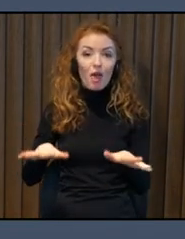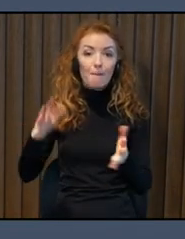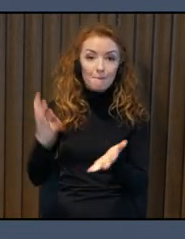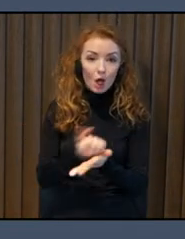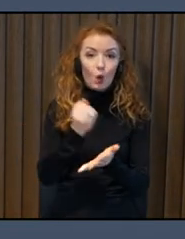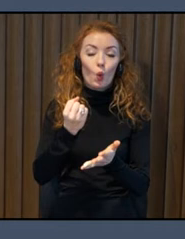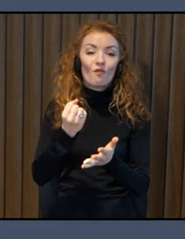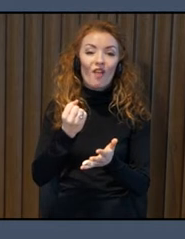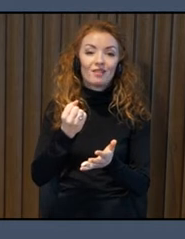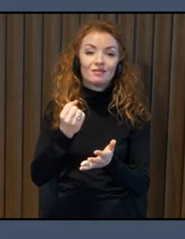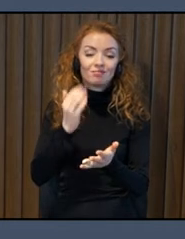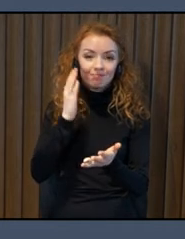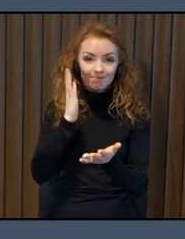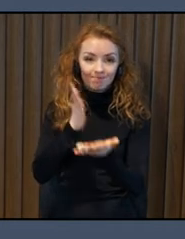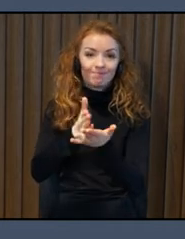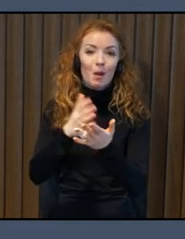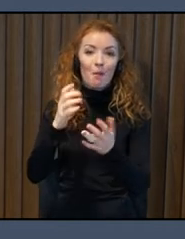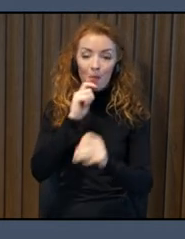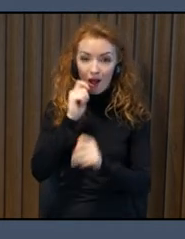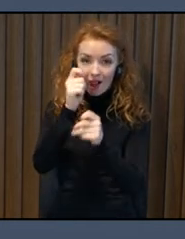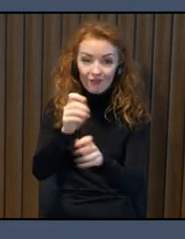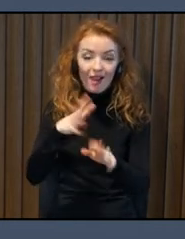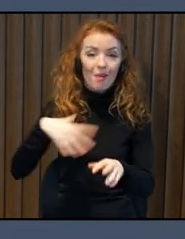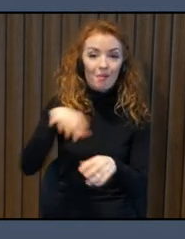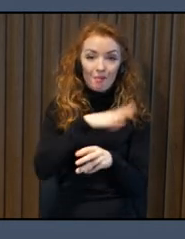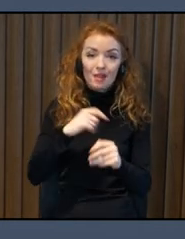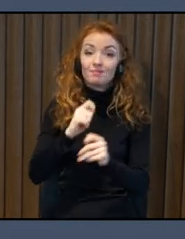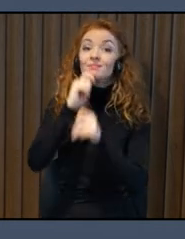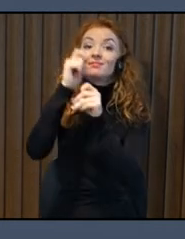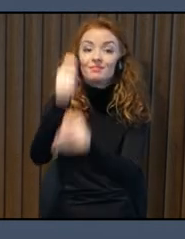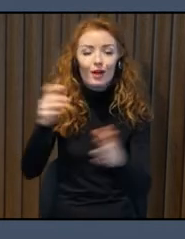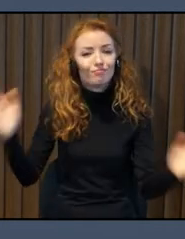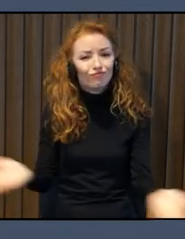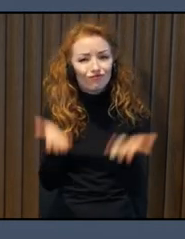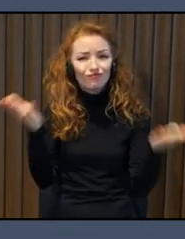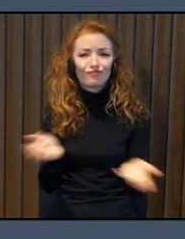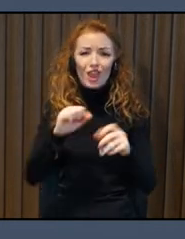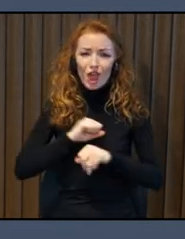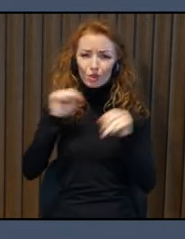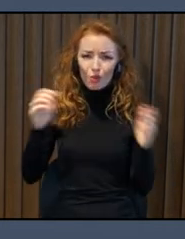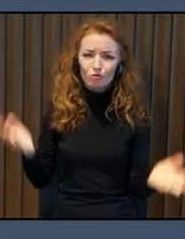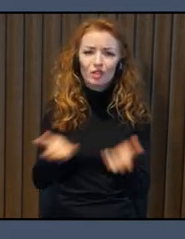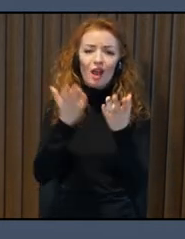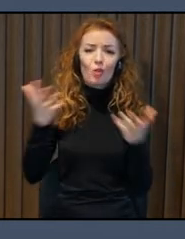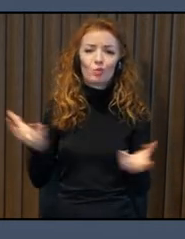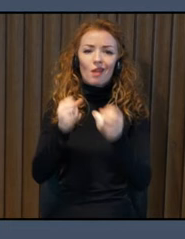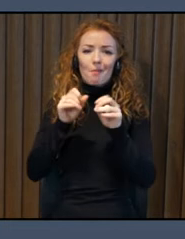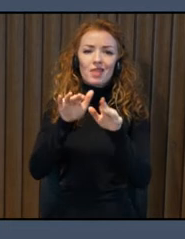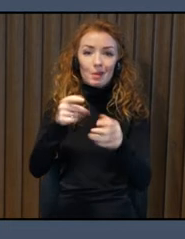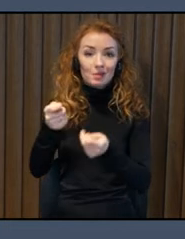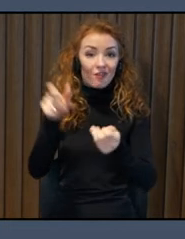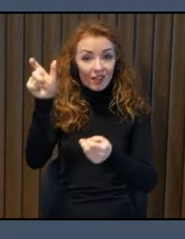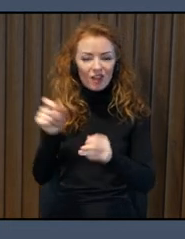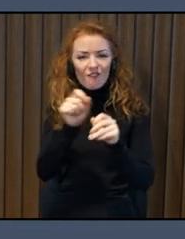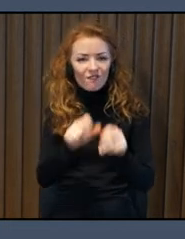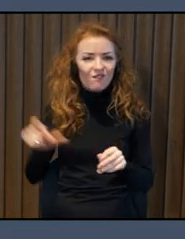encourage business owners to work more with accessibility and we have been giving out this prize to companies